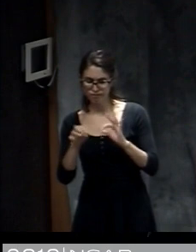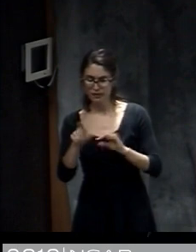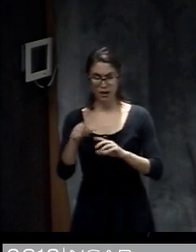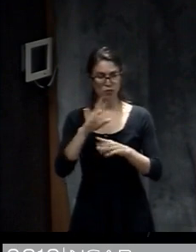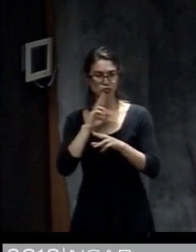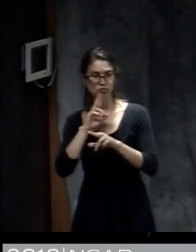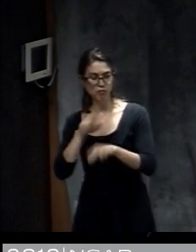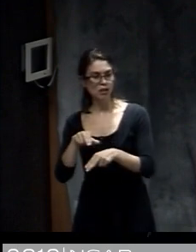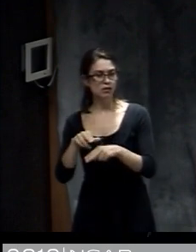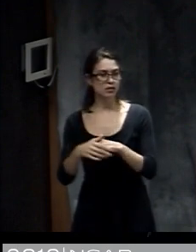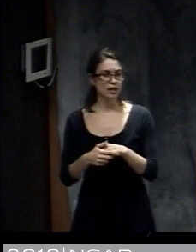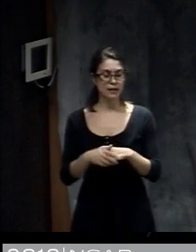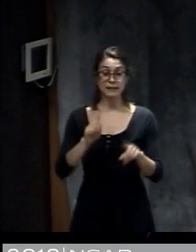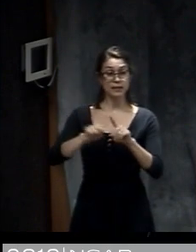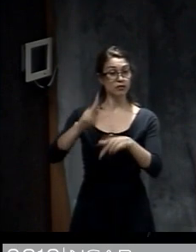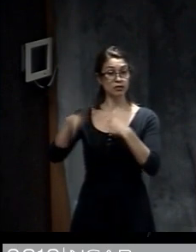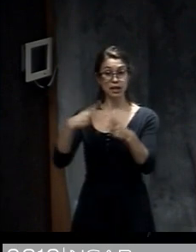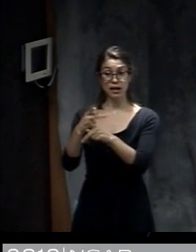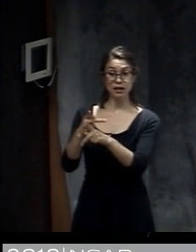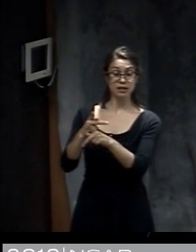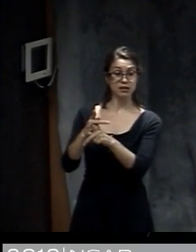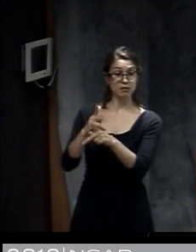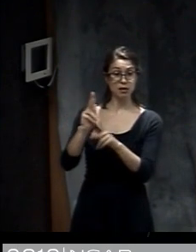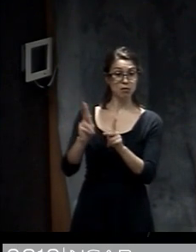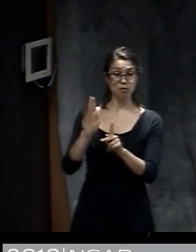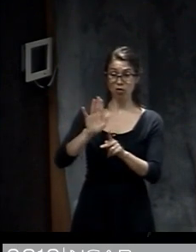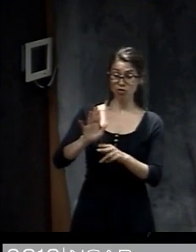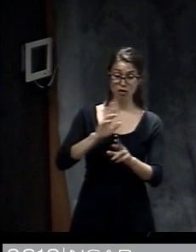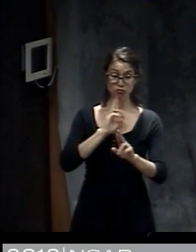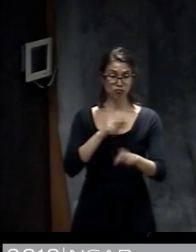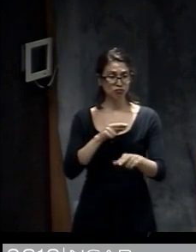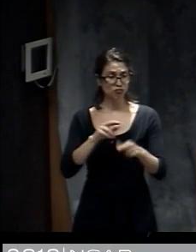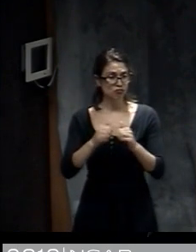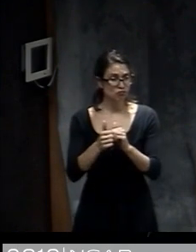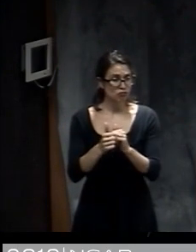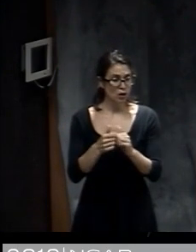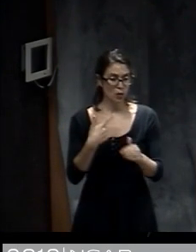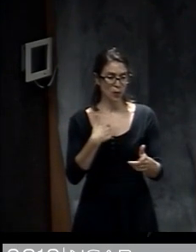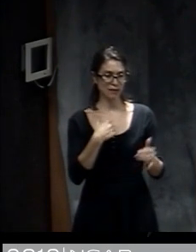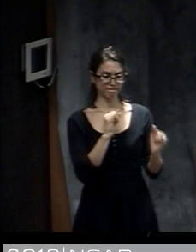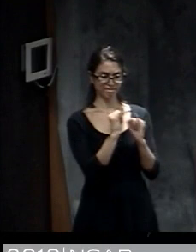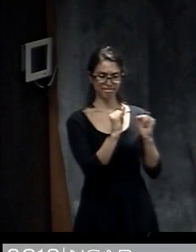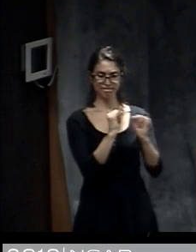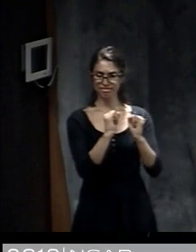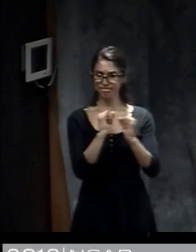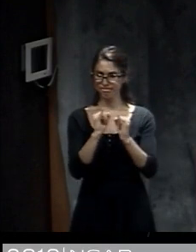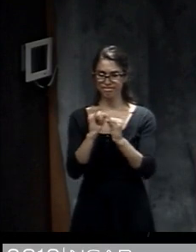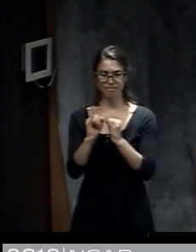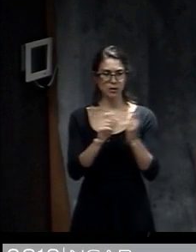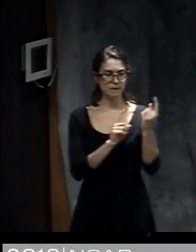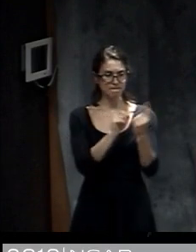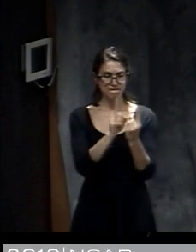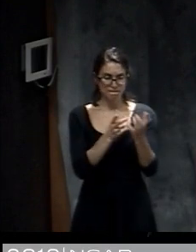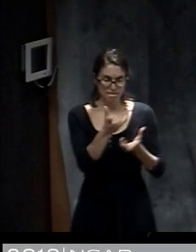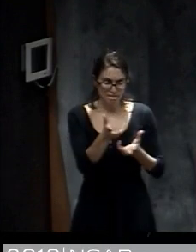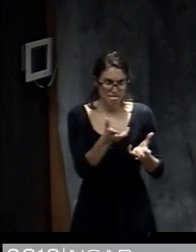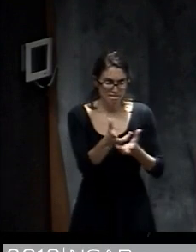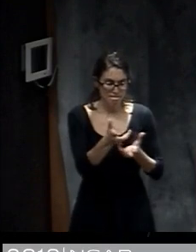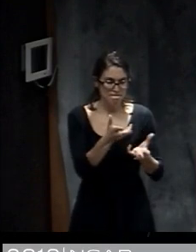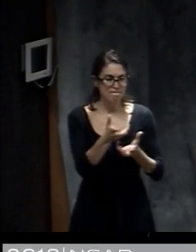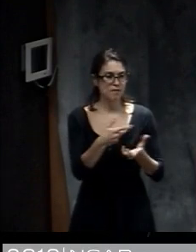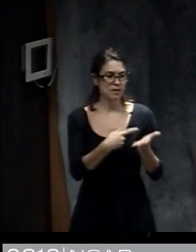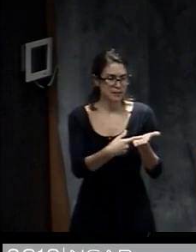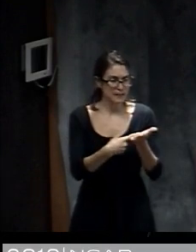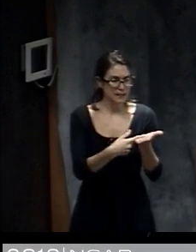how do different kinds of people respond, those kinds of things. We conduct interviews, so we talk to people face to face and we ask them again a structured series of questions